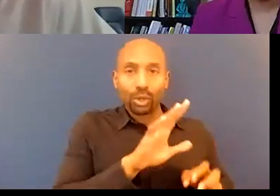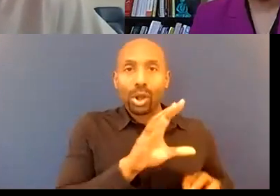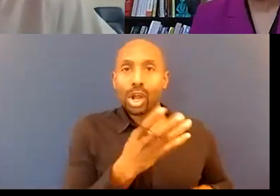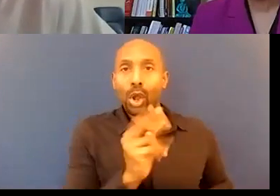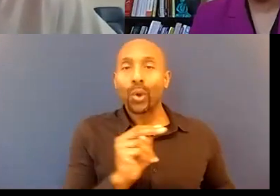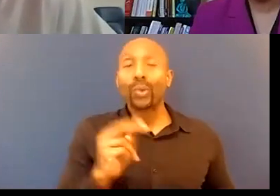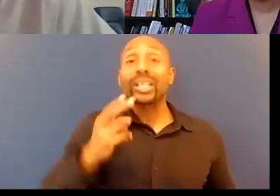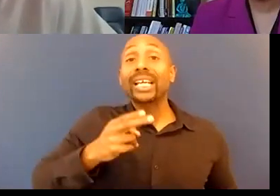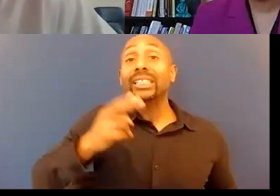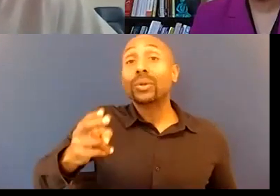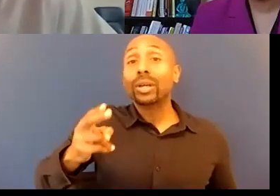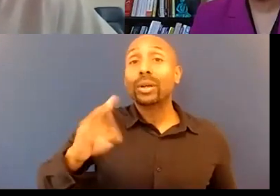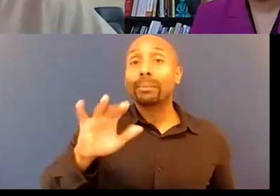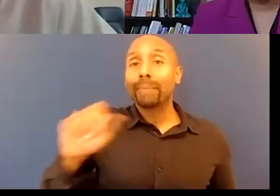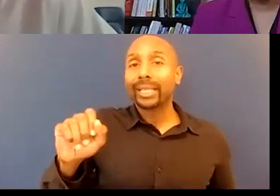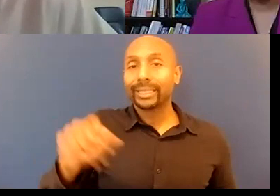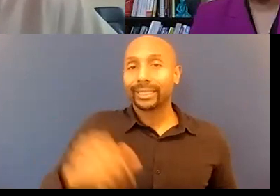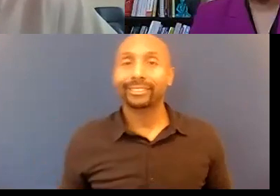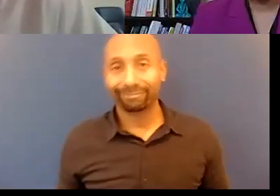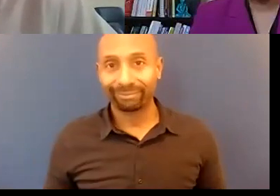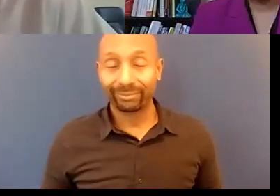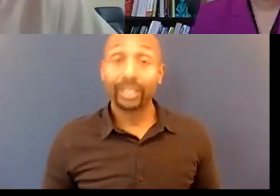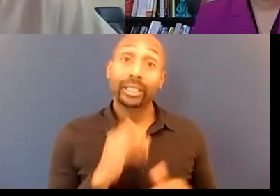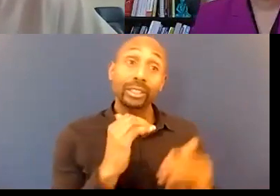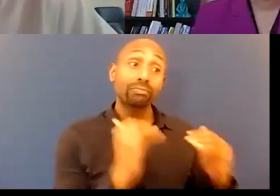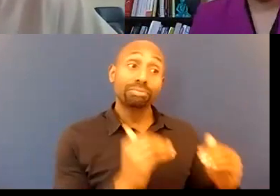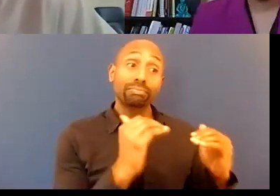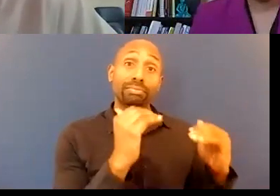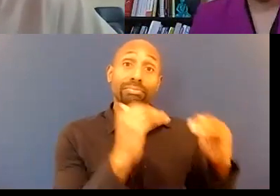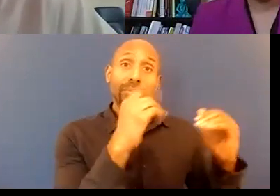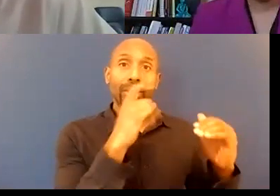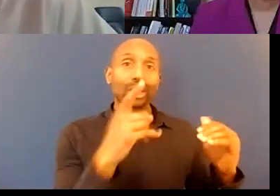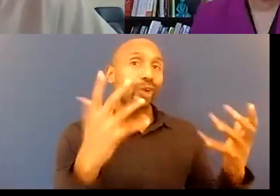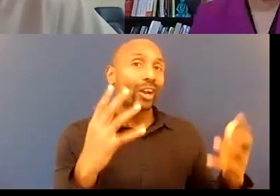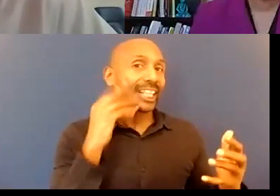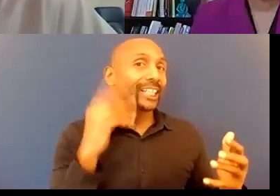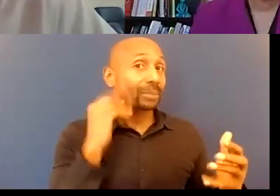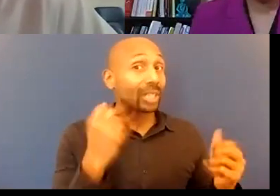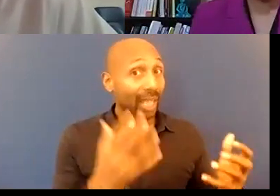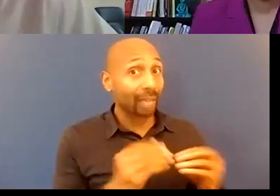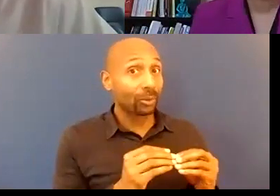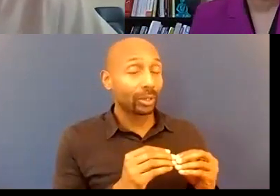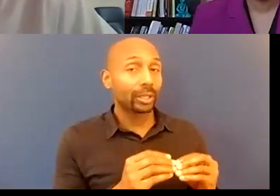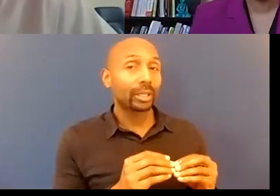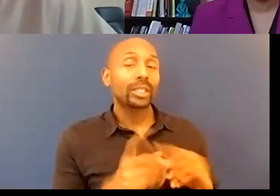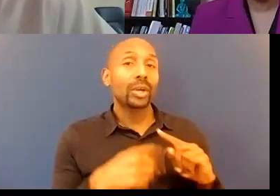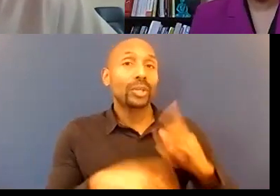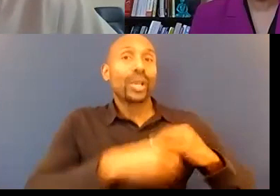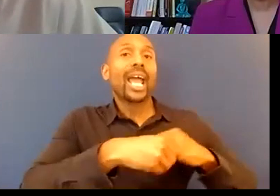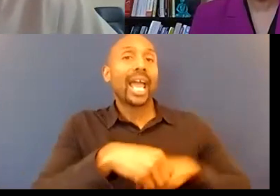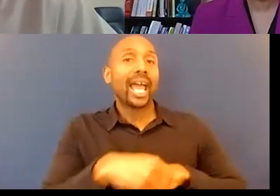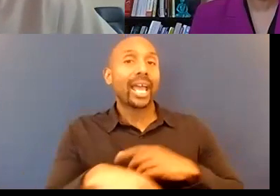things you've seen some things and you've been able to play and you can't act as if all of a sudden when you put stars on that you it was not you because it was you